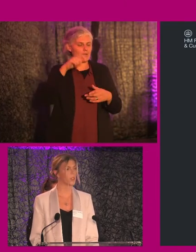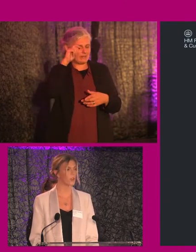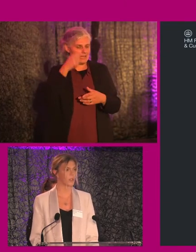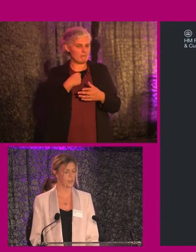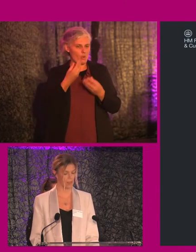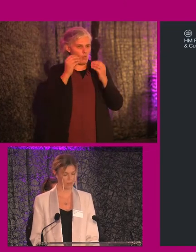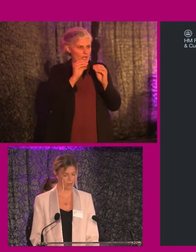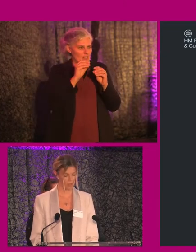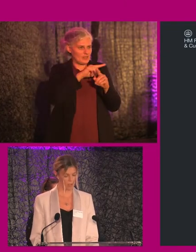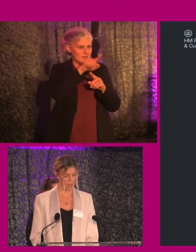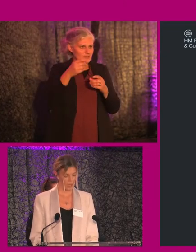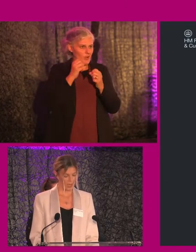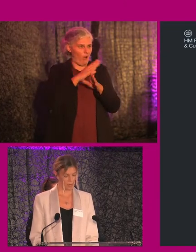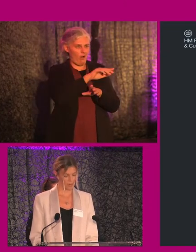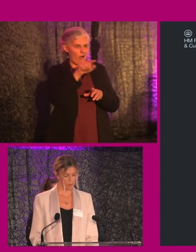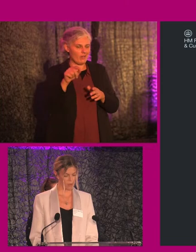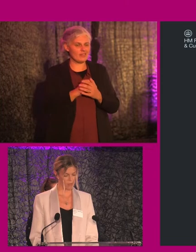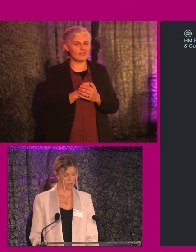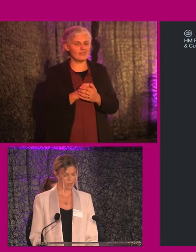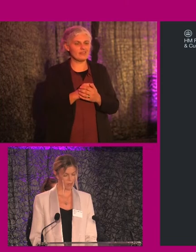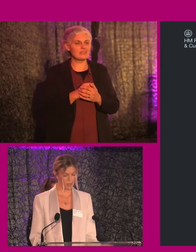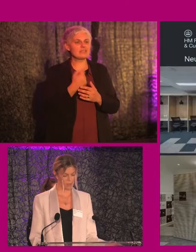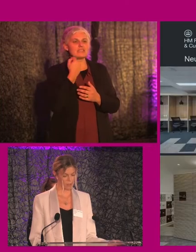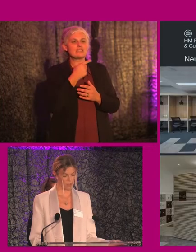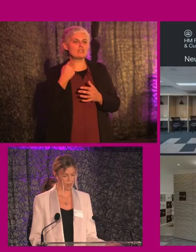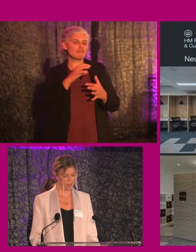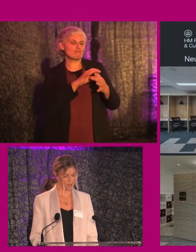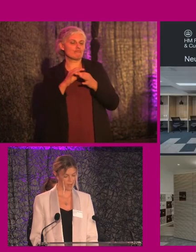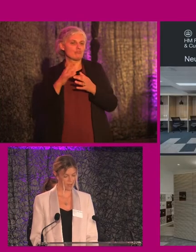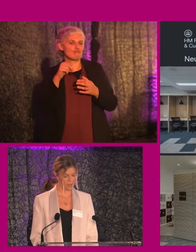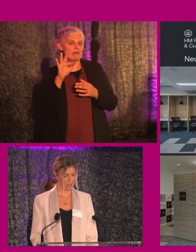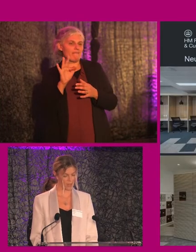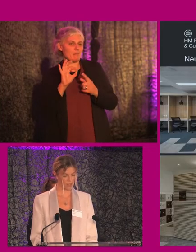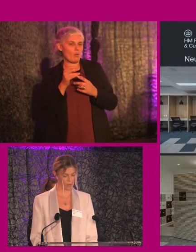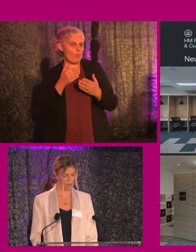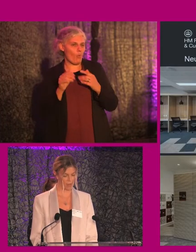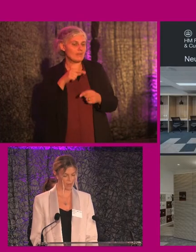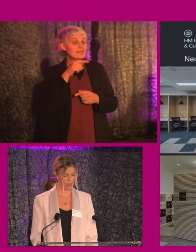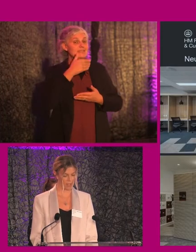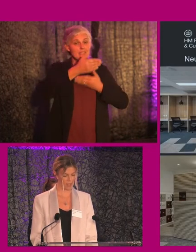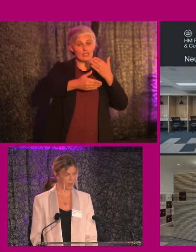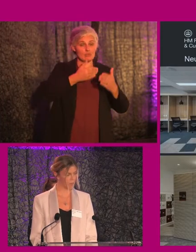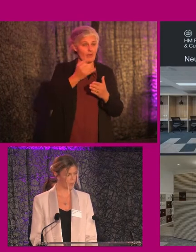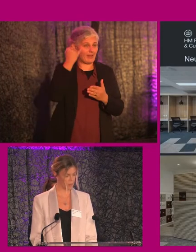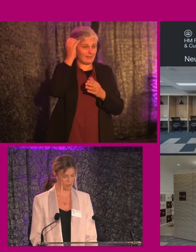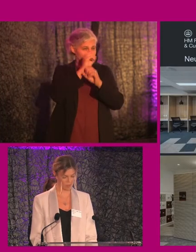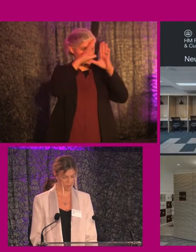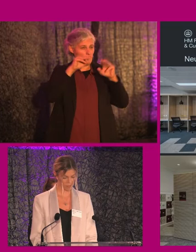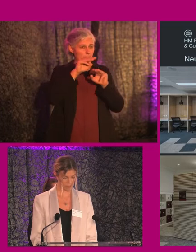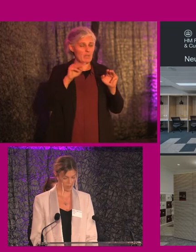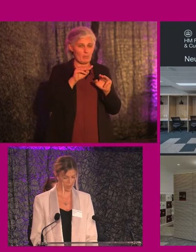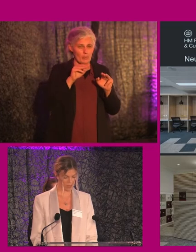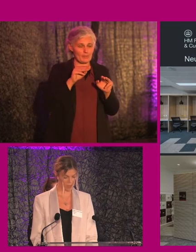educating us in this area. Our simple reference point for neurodiversity is, it describes the idea that people